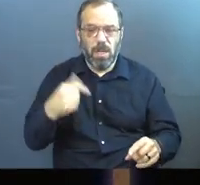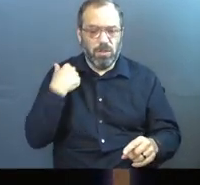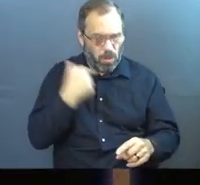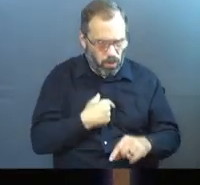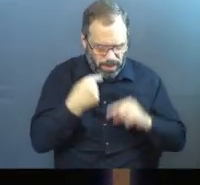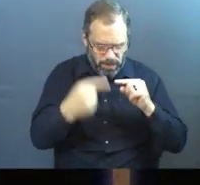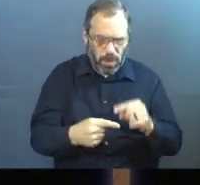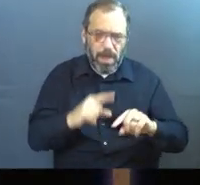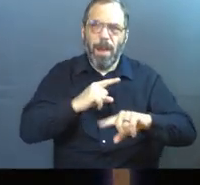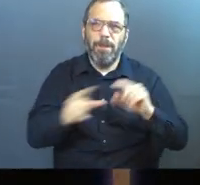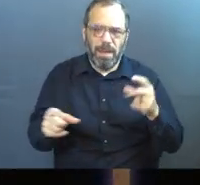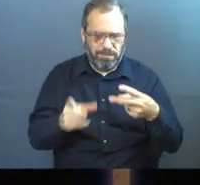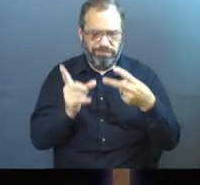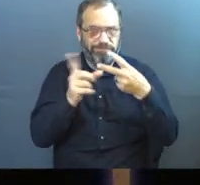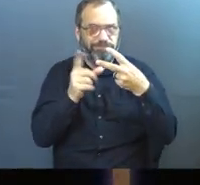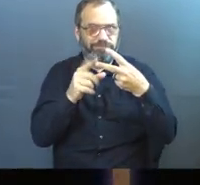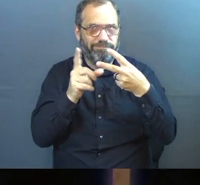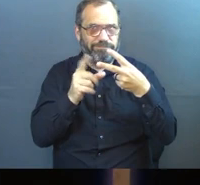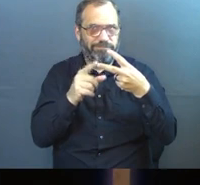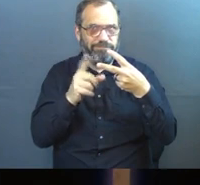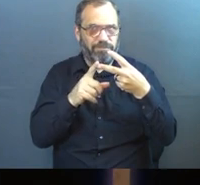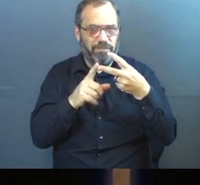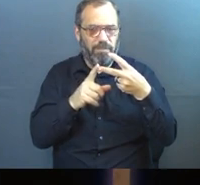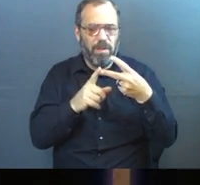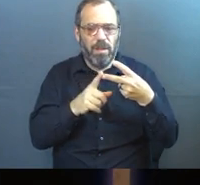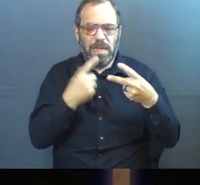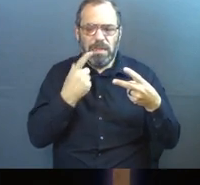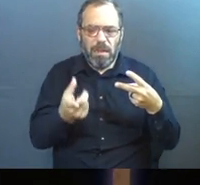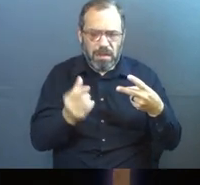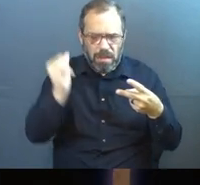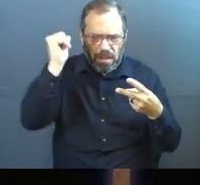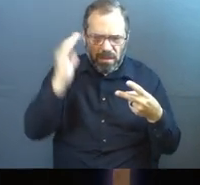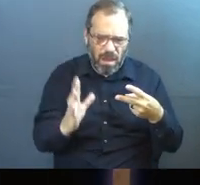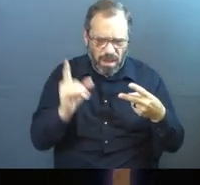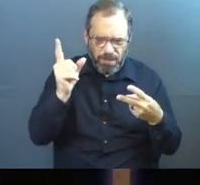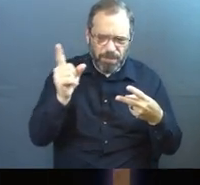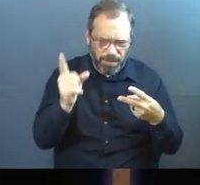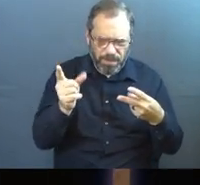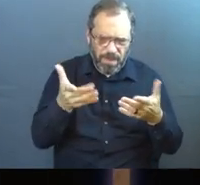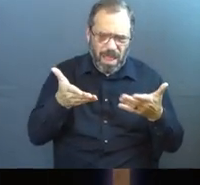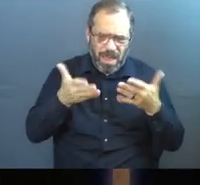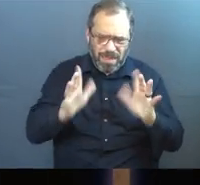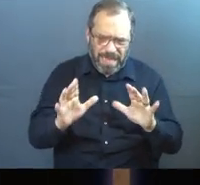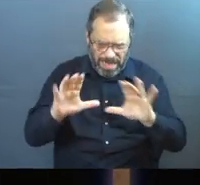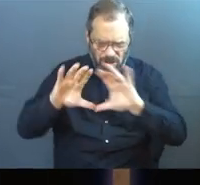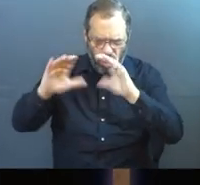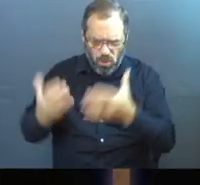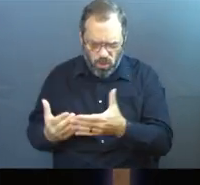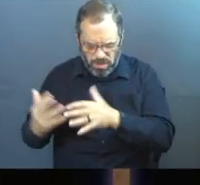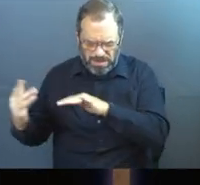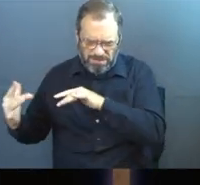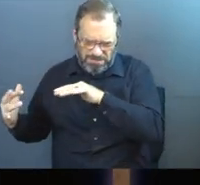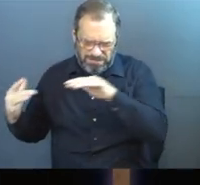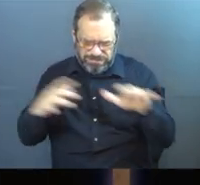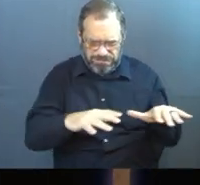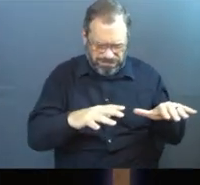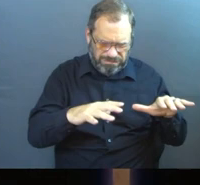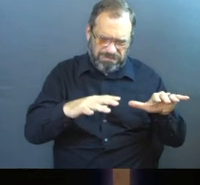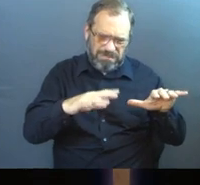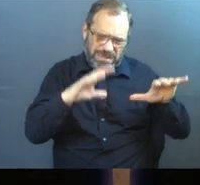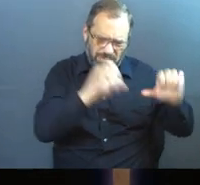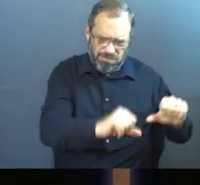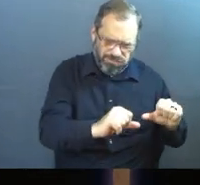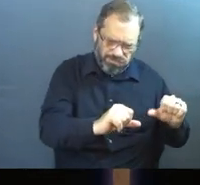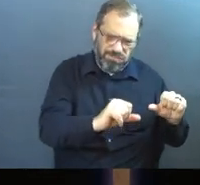We would struggle as well. But the second piece notice, he says, God, would you let a group of people come in and defeat your